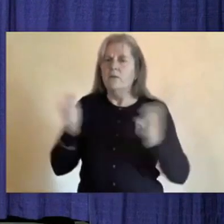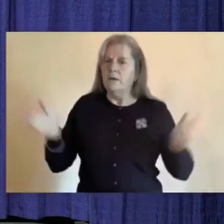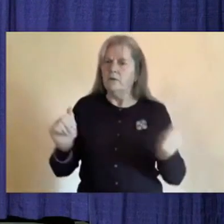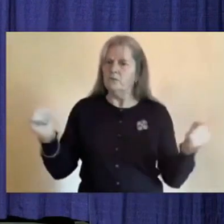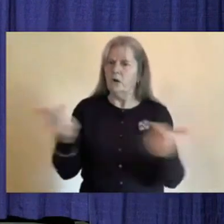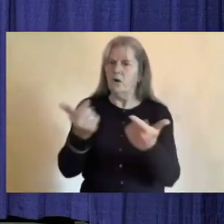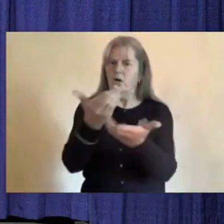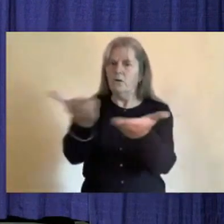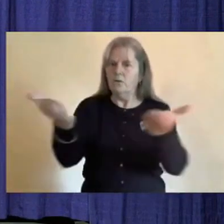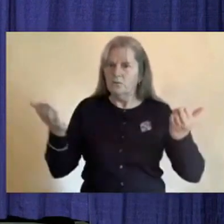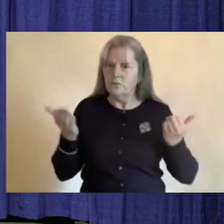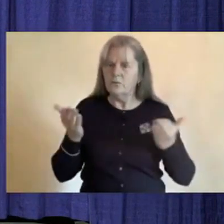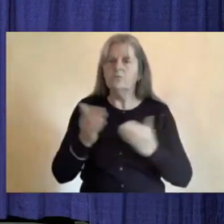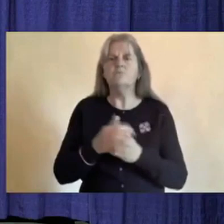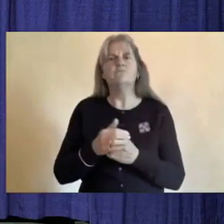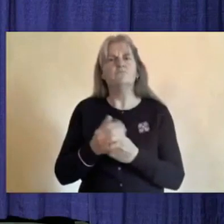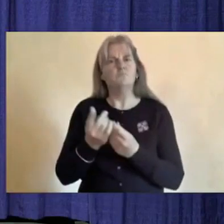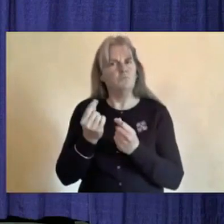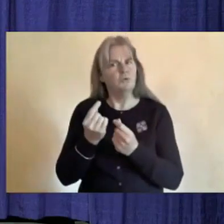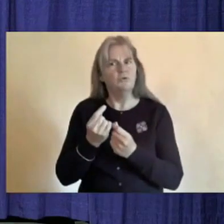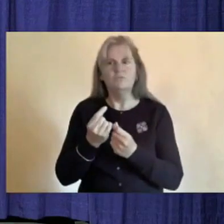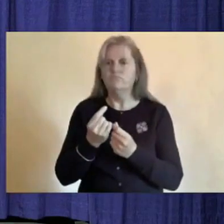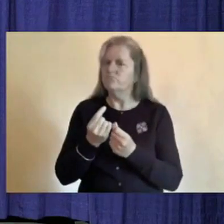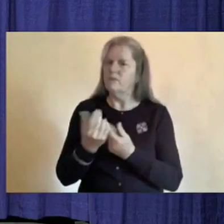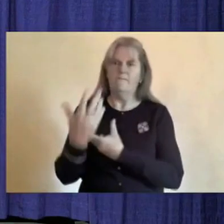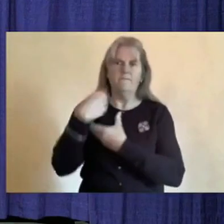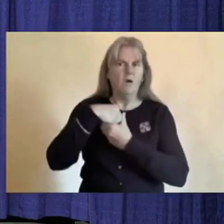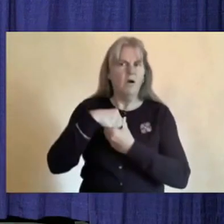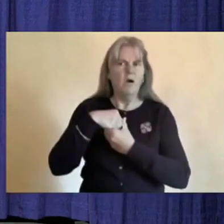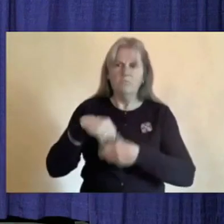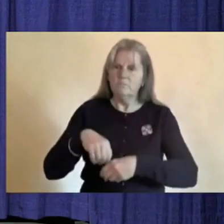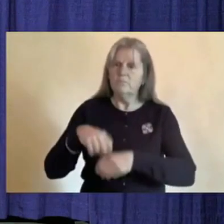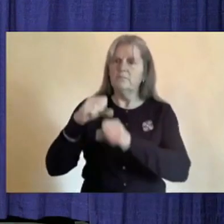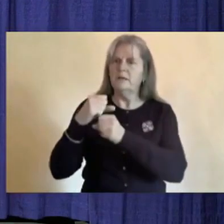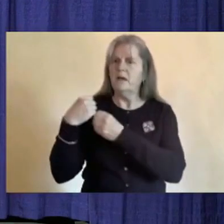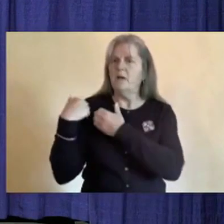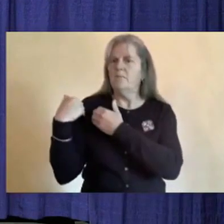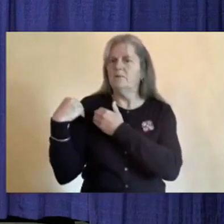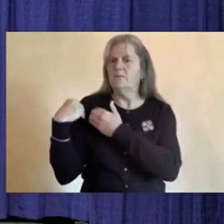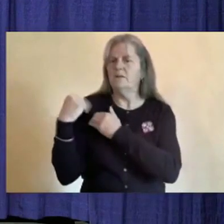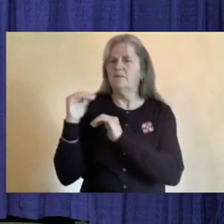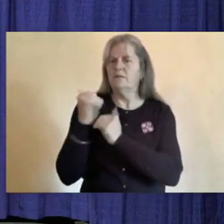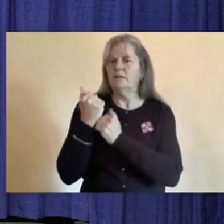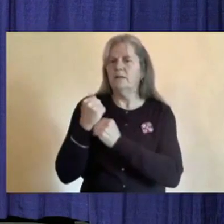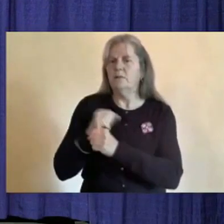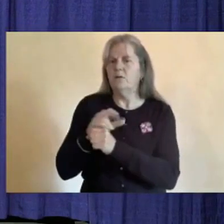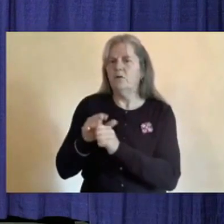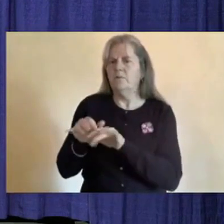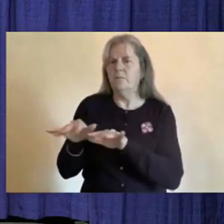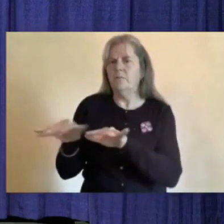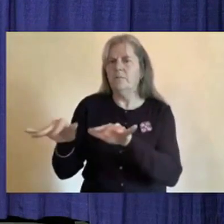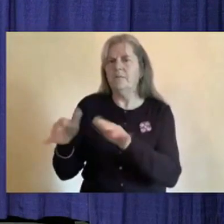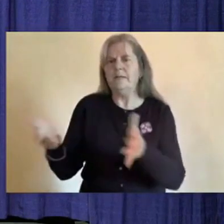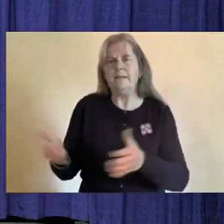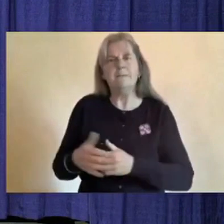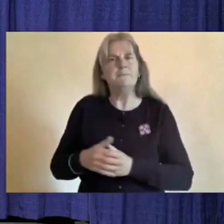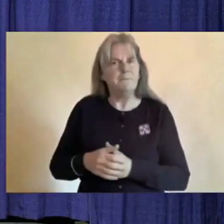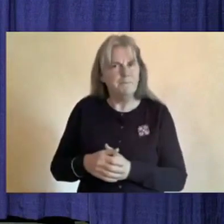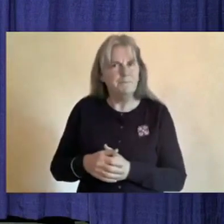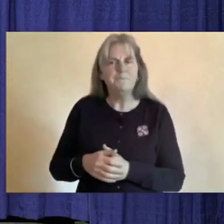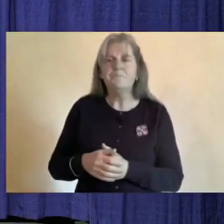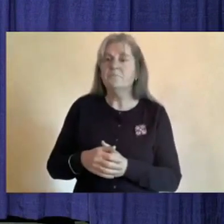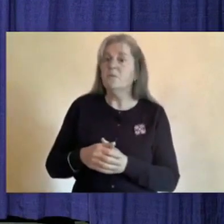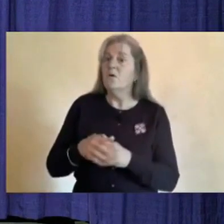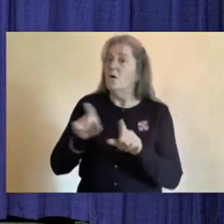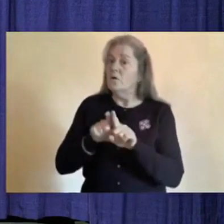so, to do their part in preventing the spread of COVID-19 in our territory, including those who are visiting